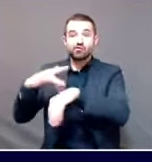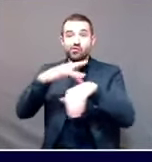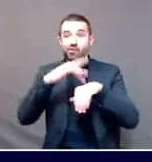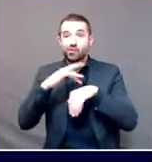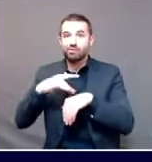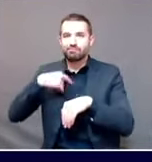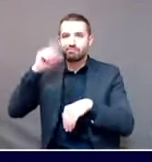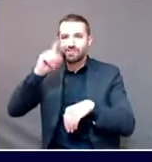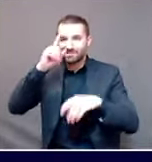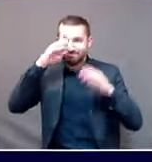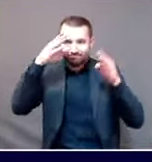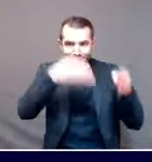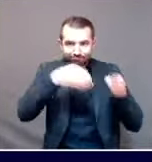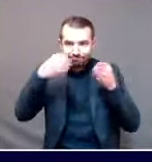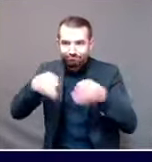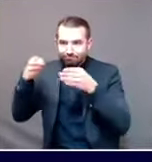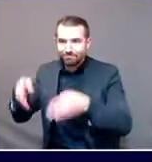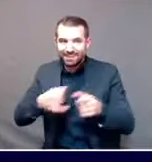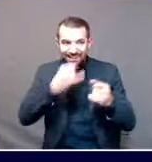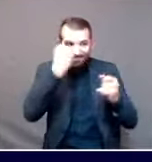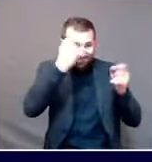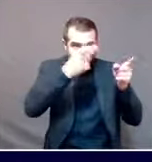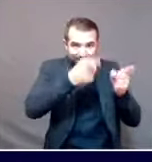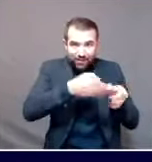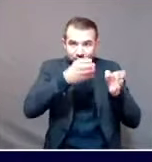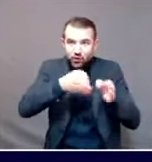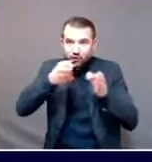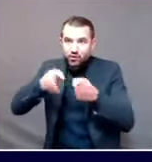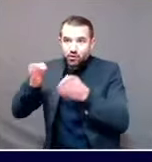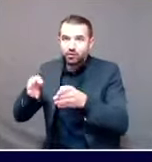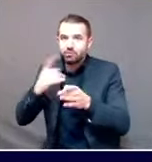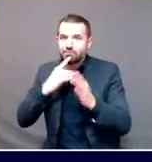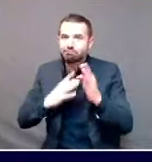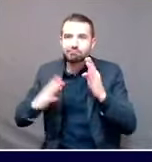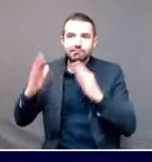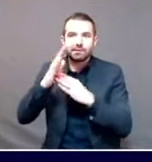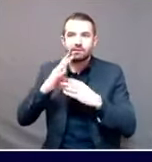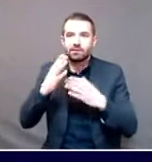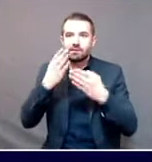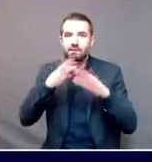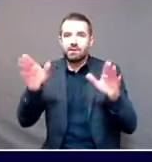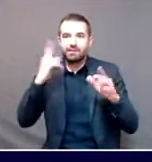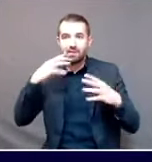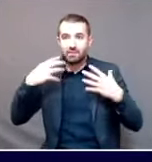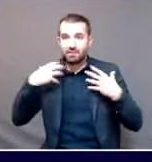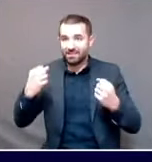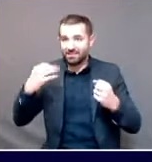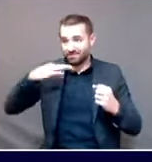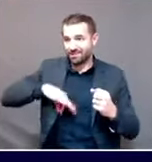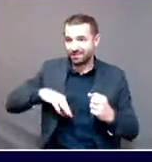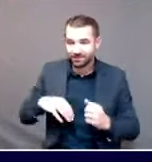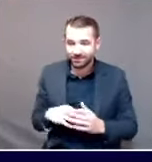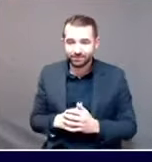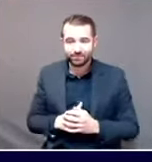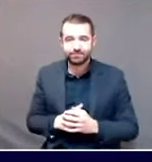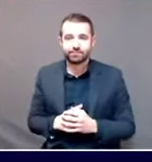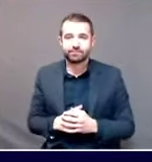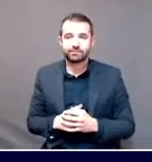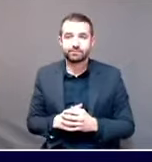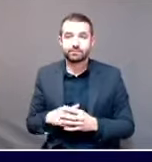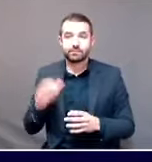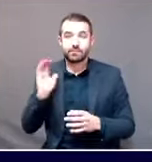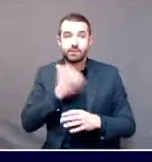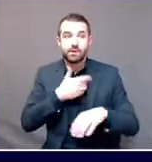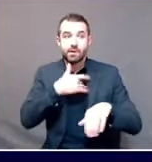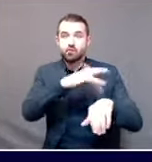cases where we can do the most public health good. Focusing our resources on those with the highest